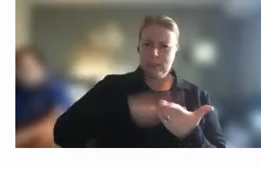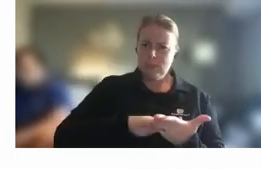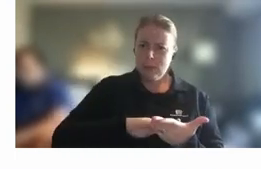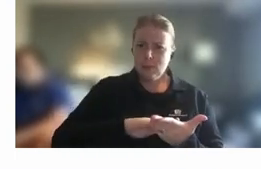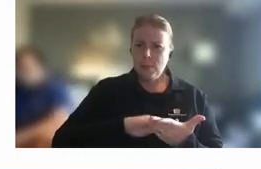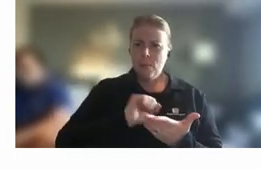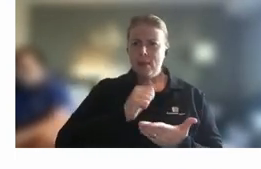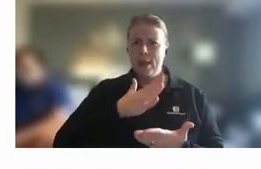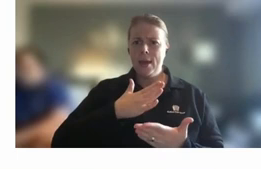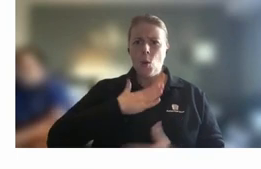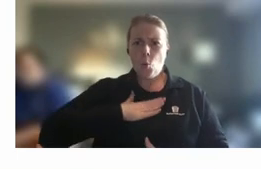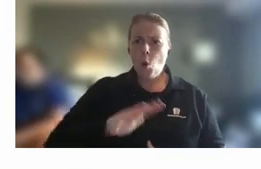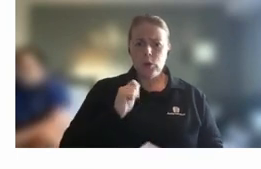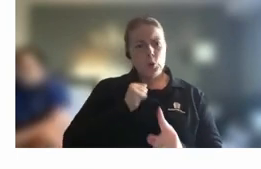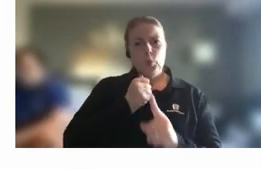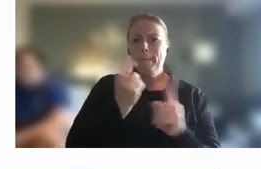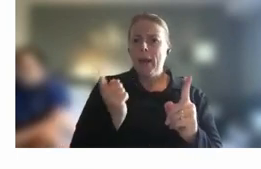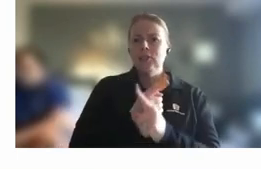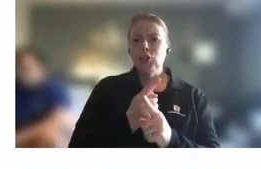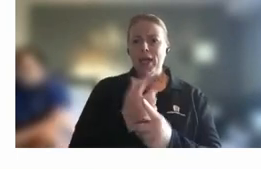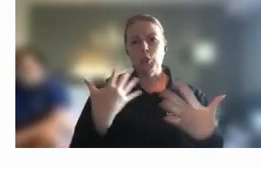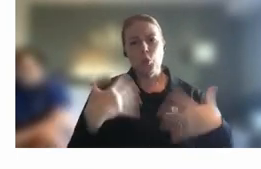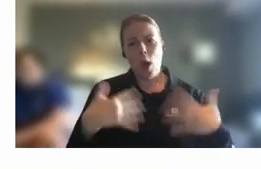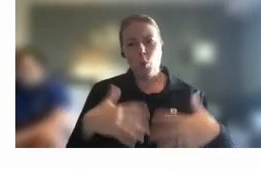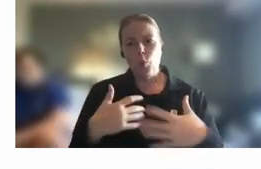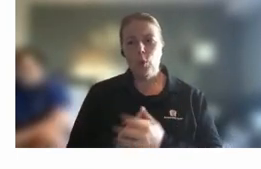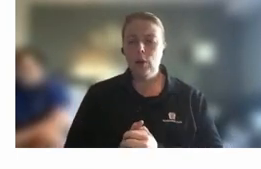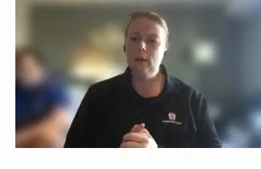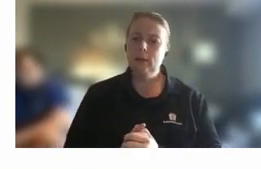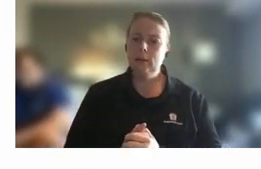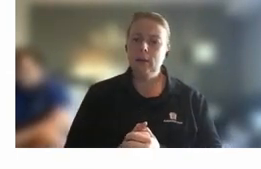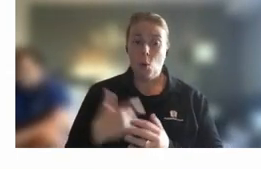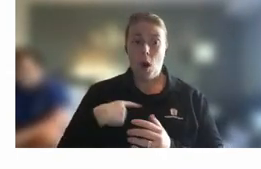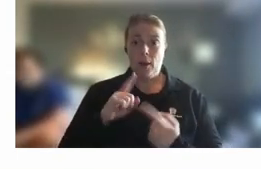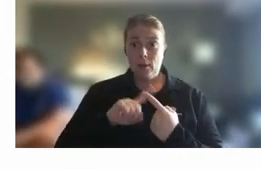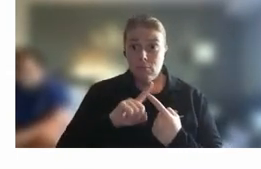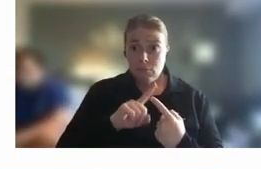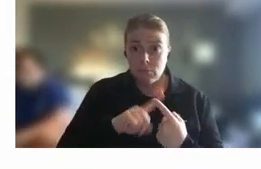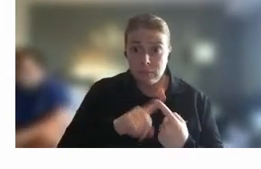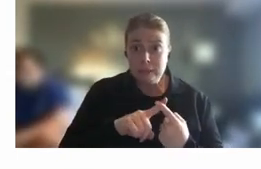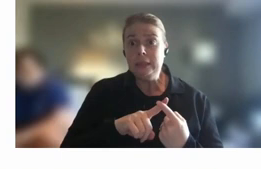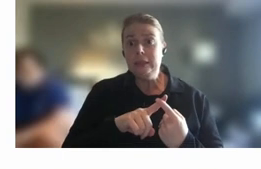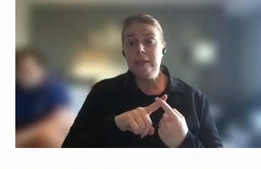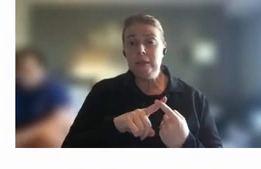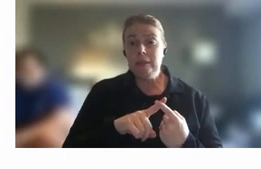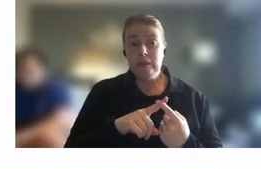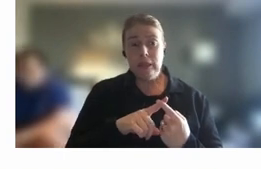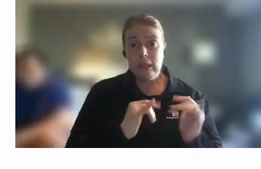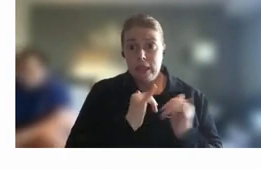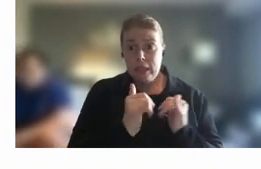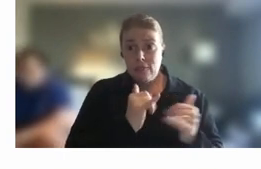to make a difference um the reason i continued to follow on and went through a very competitive process um